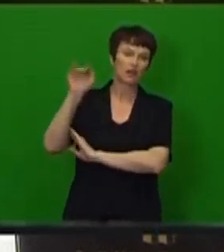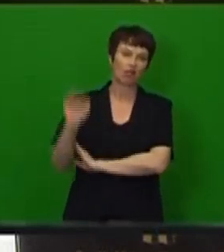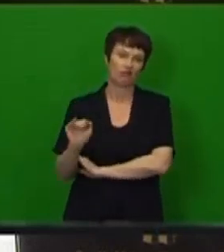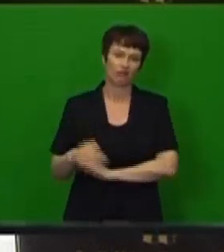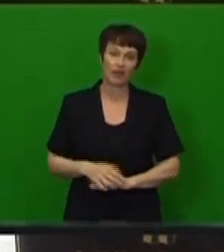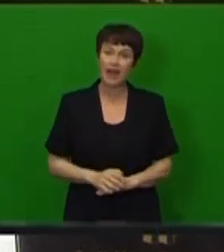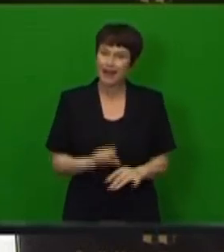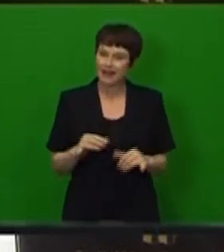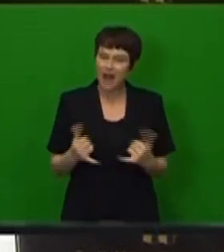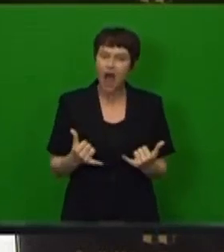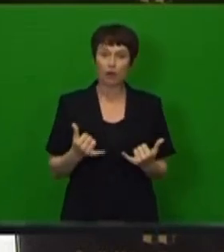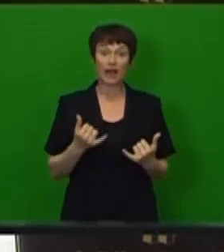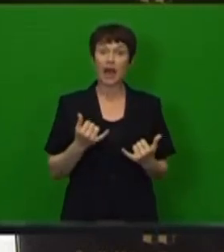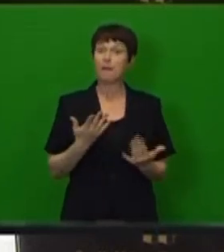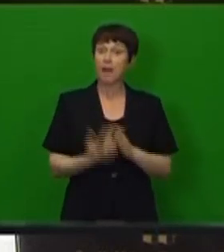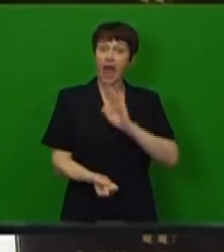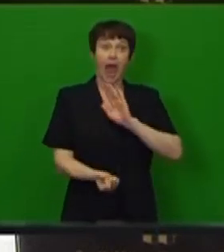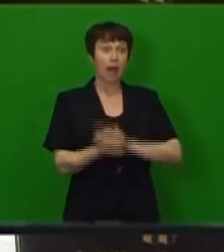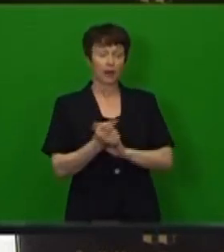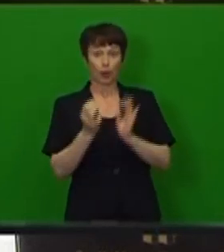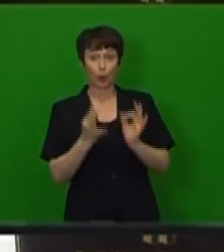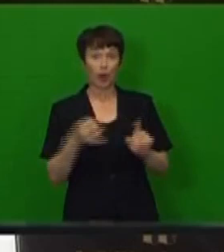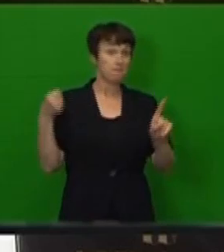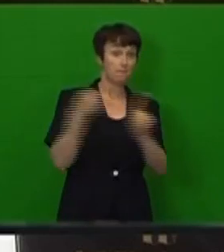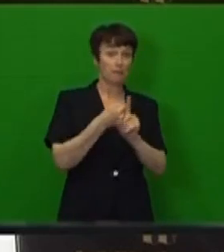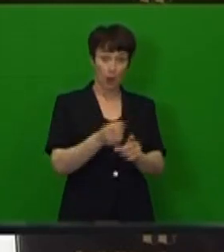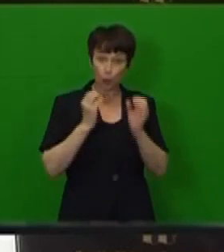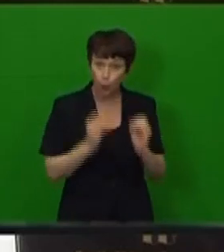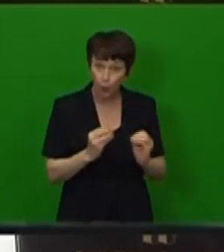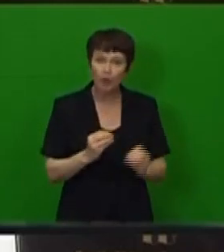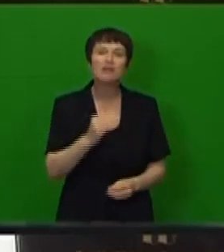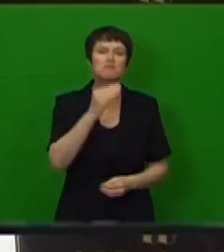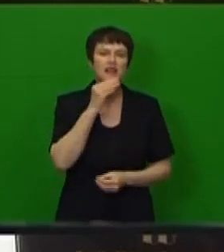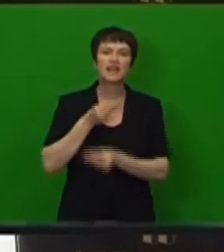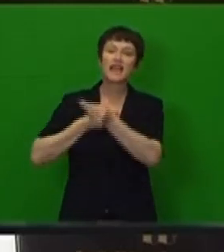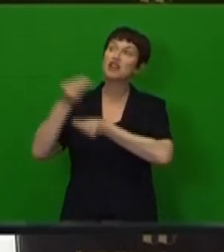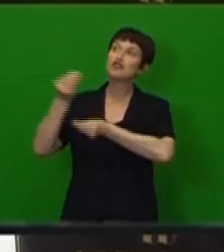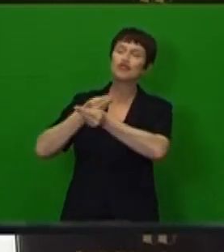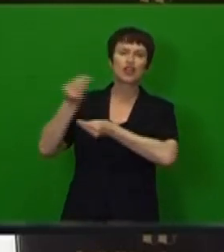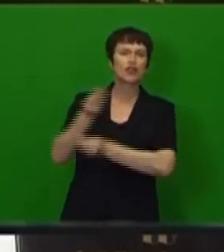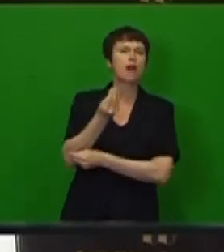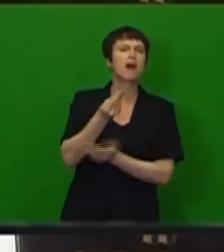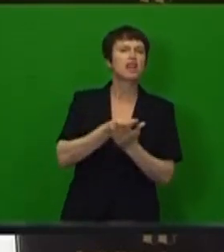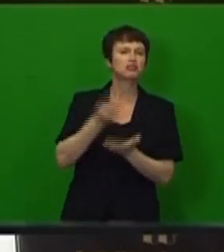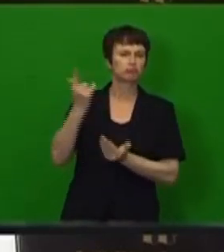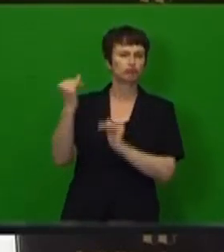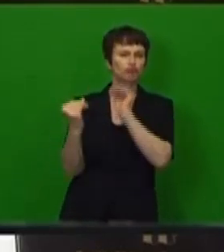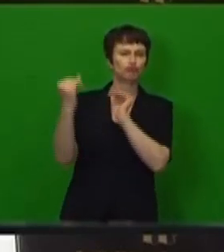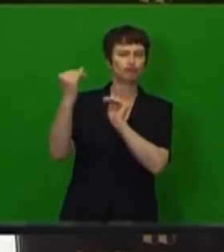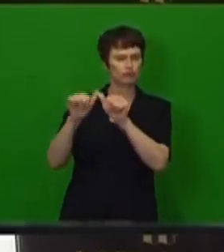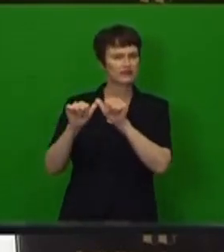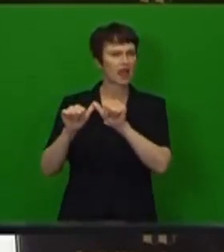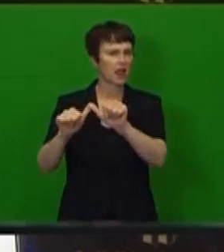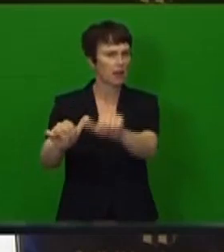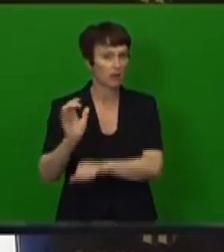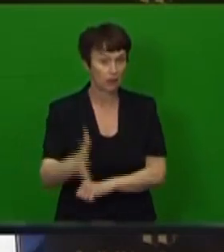absence of shocks, relative exchange rate stability is expected to continue. Some upside risks to the inflation